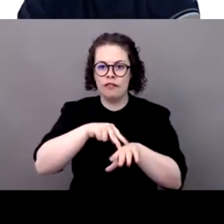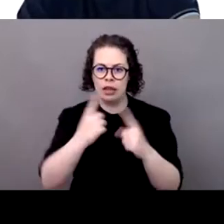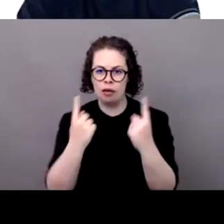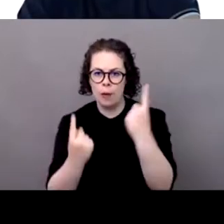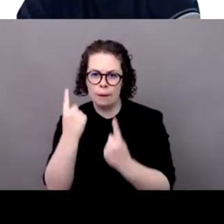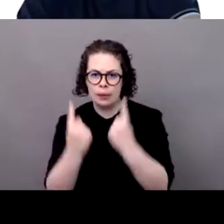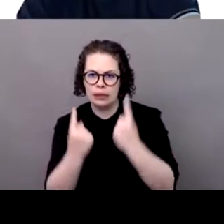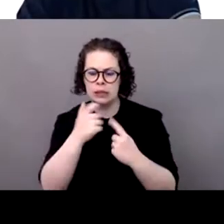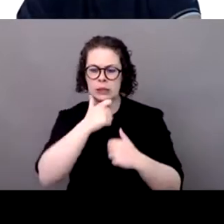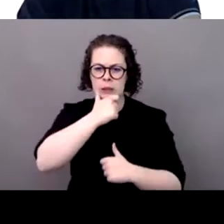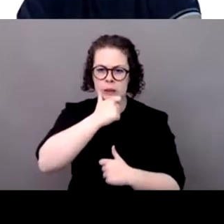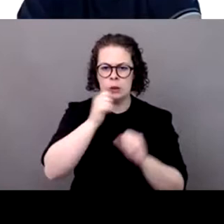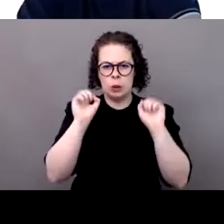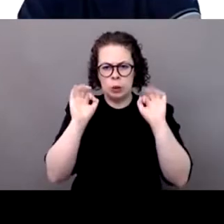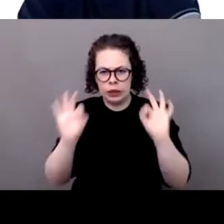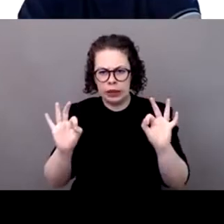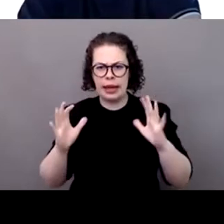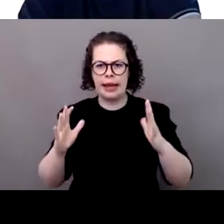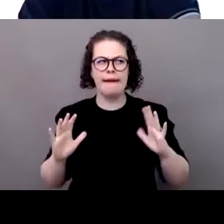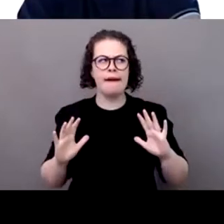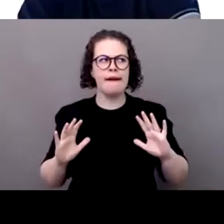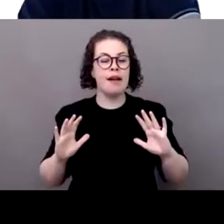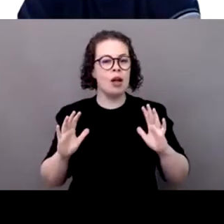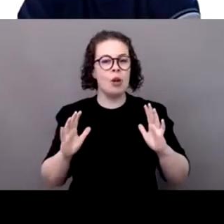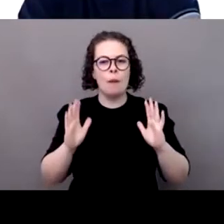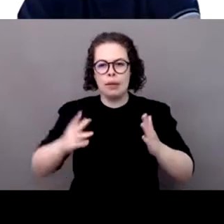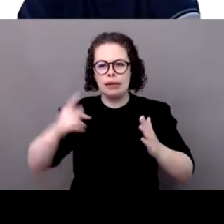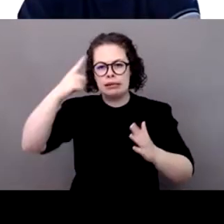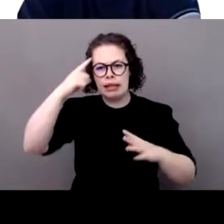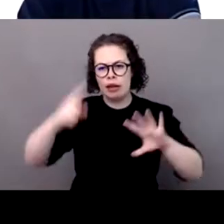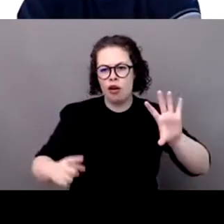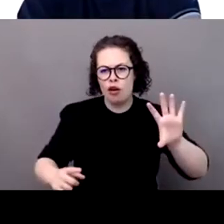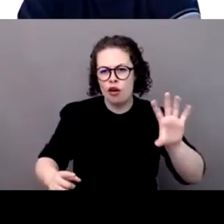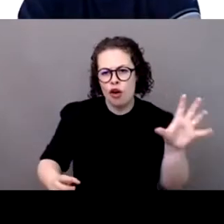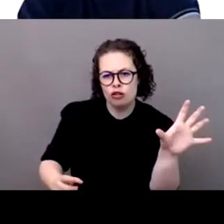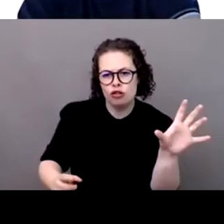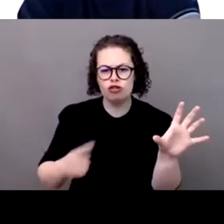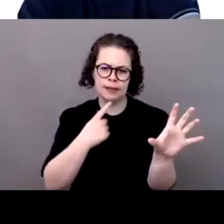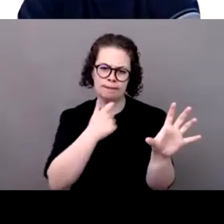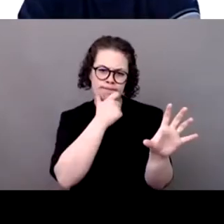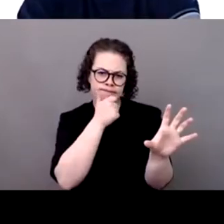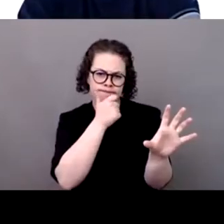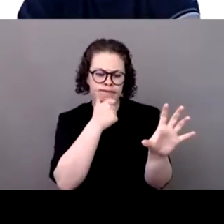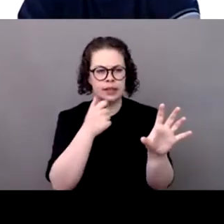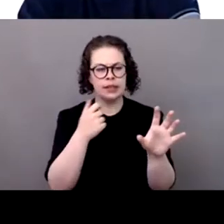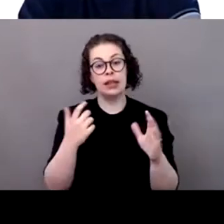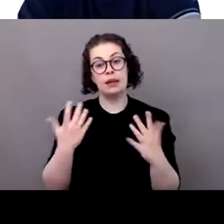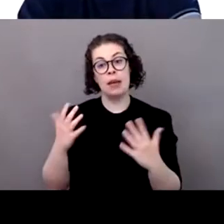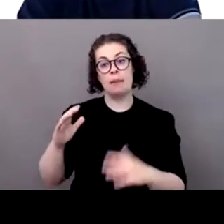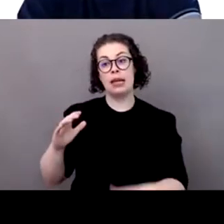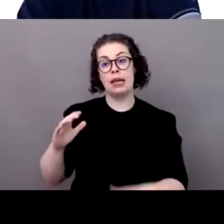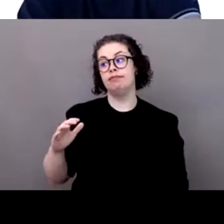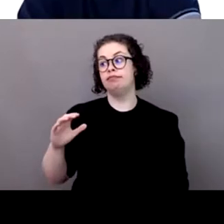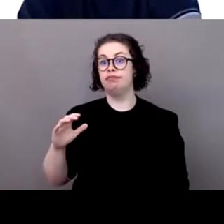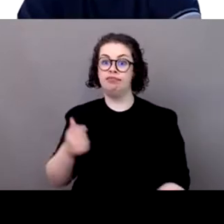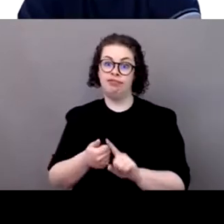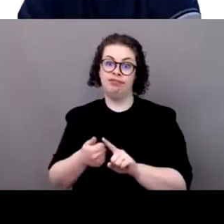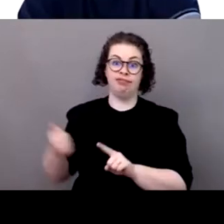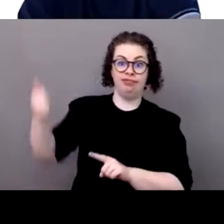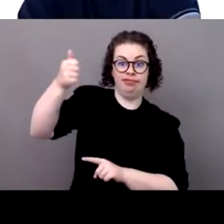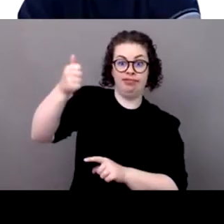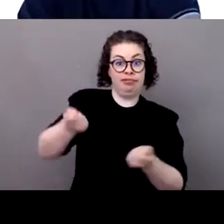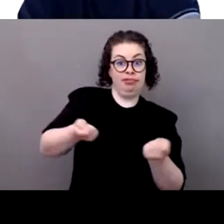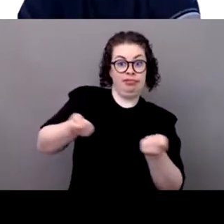the carbon carbon could not be more prioritized than the capacity of the sponsors to support the competition. You